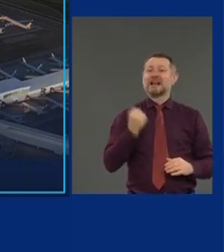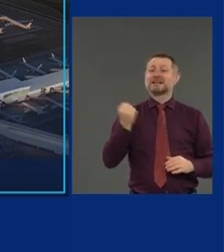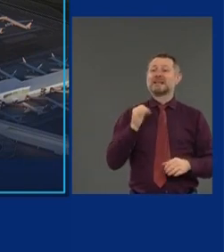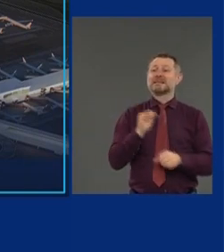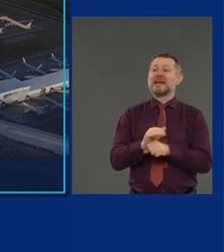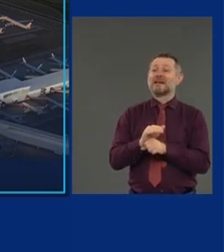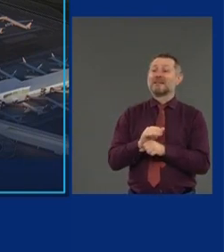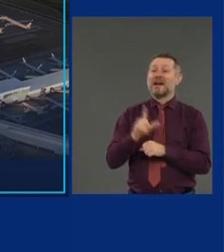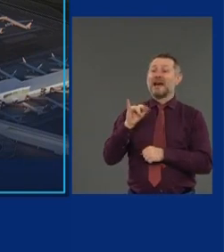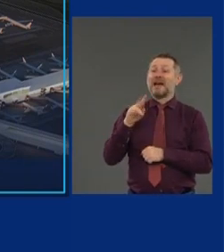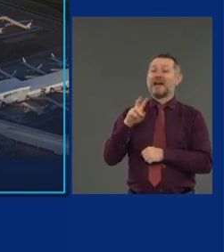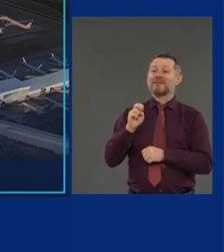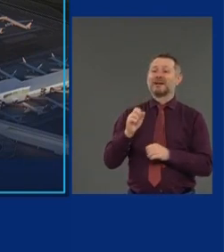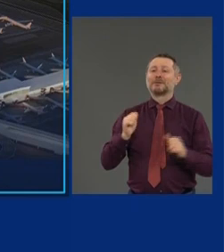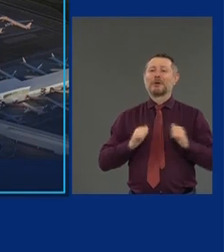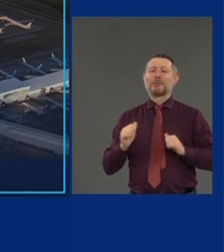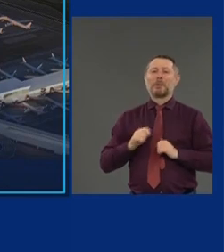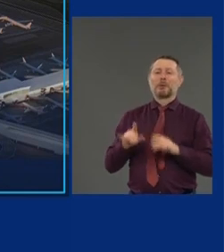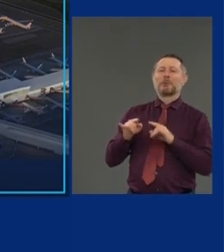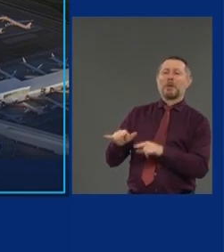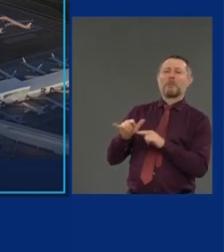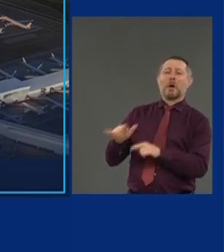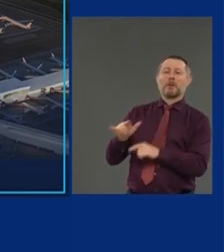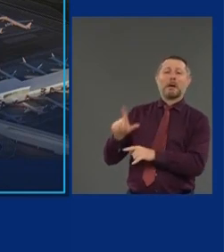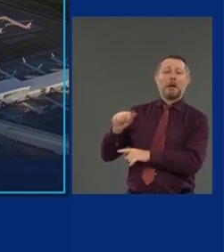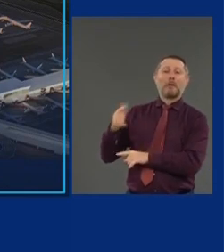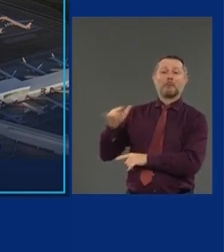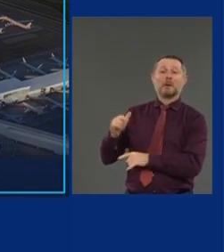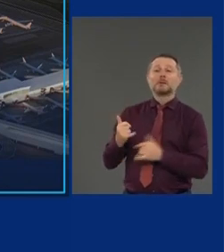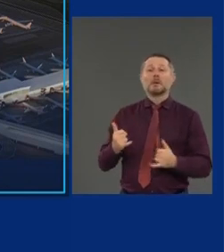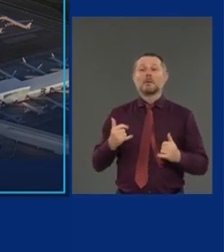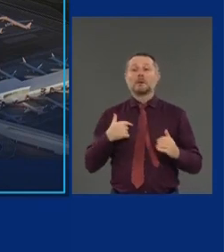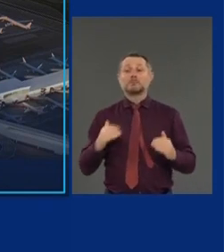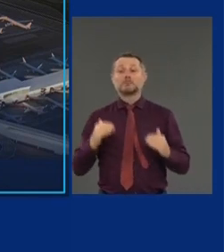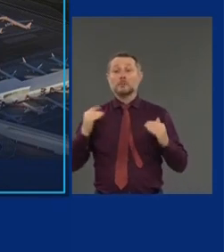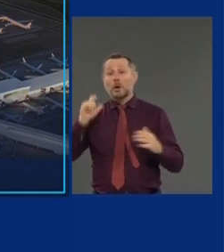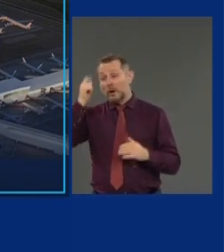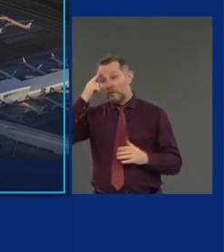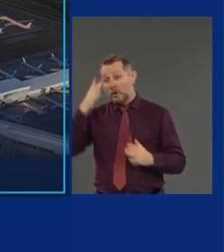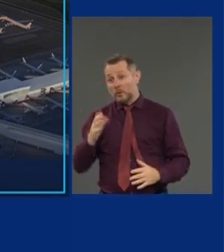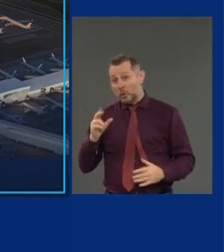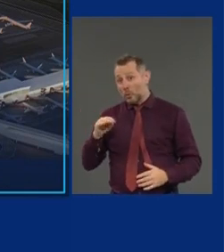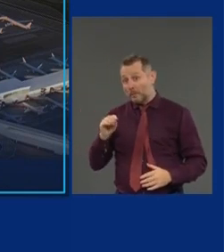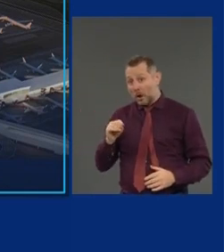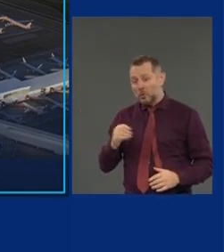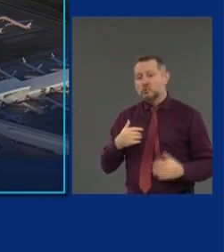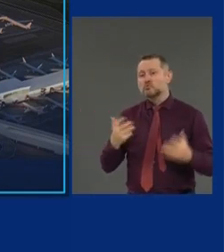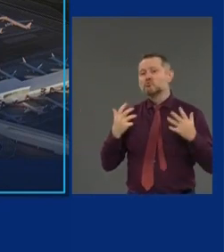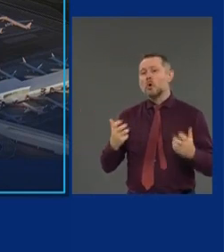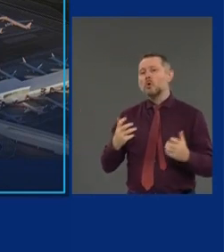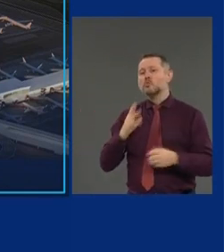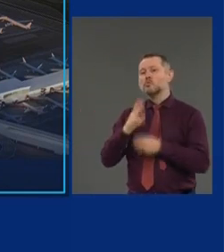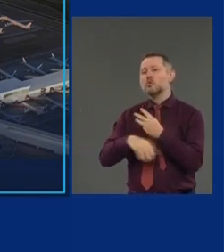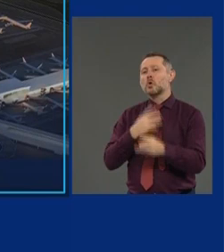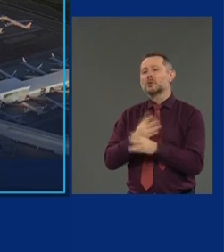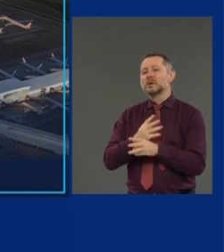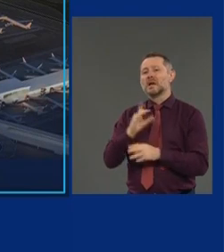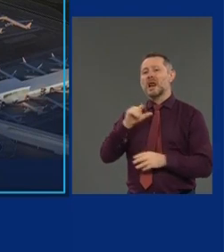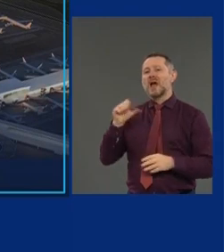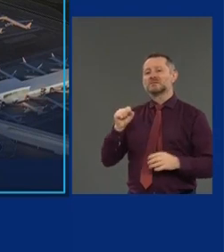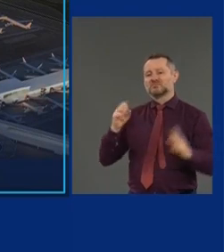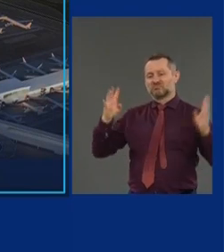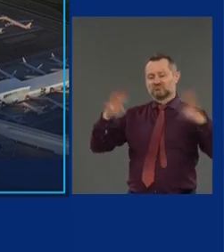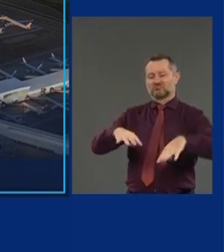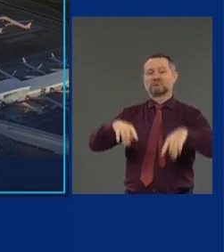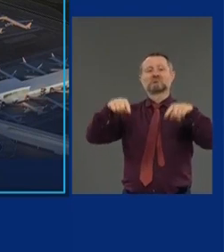reality the extraordinary vision of Governor Cuomo to have a world-class airport worthy of New York. That is what today is all about.